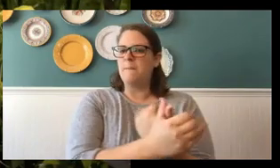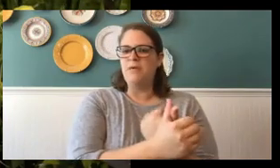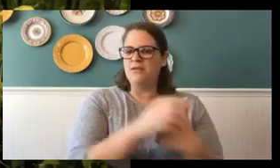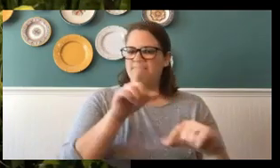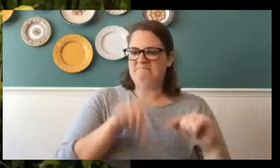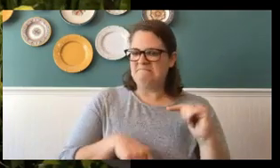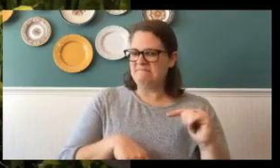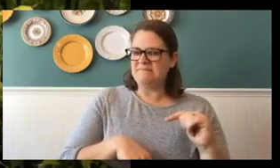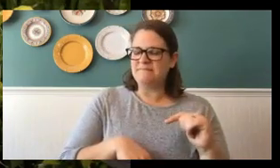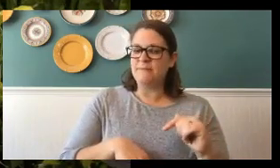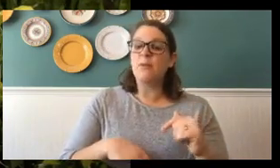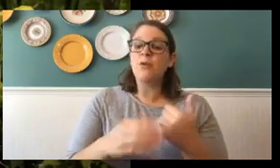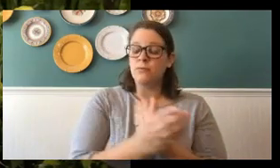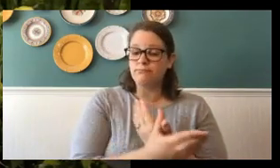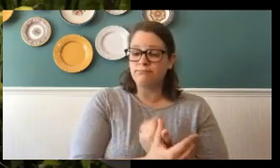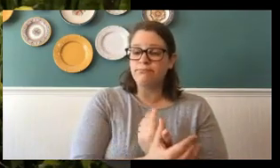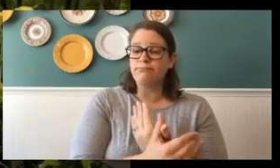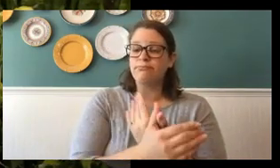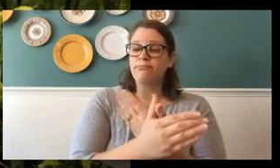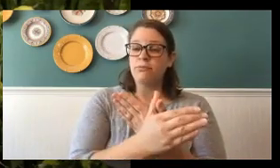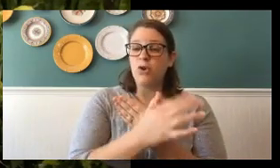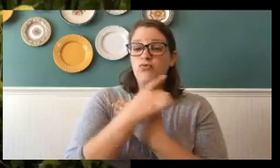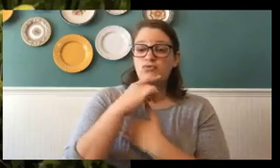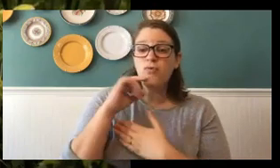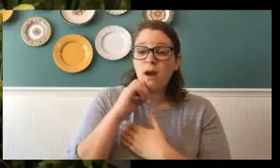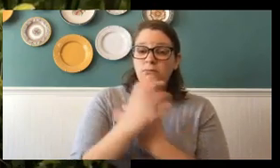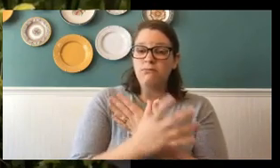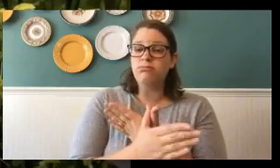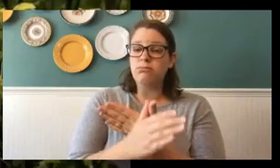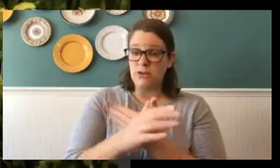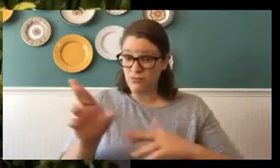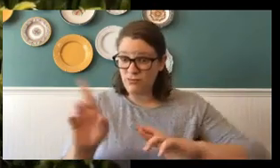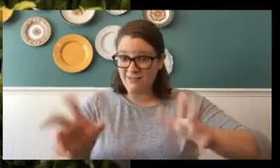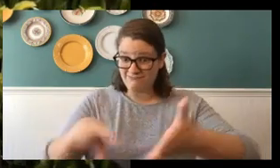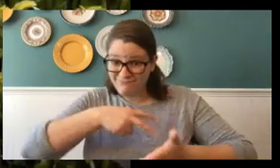done drying her wings, she's ready to do what? She's ready to boogie. Ooh, ooh.